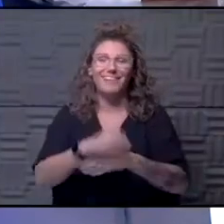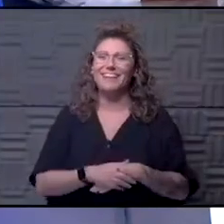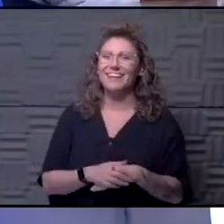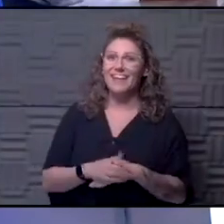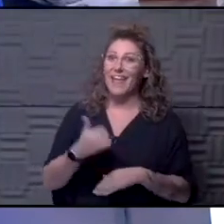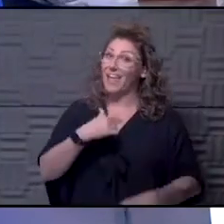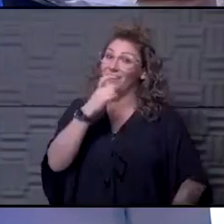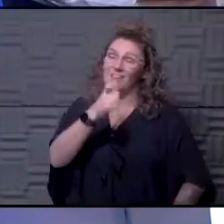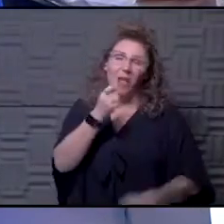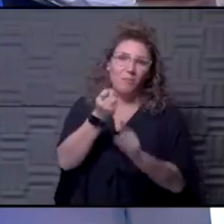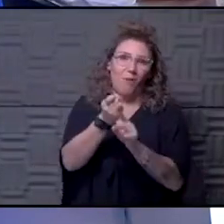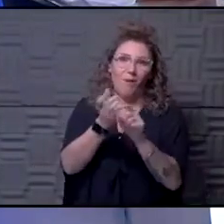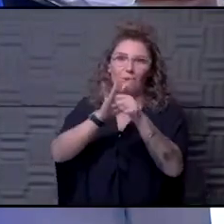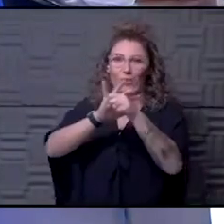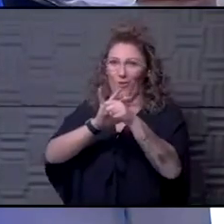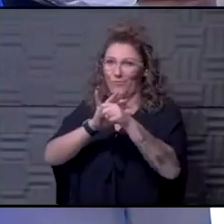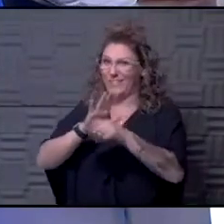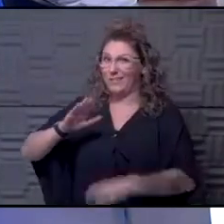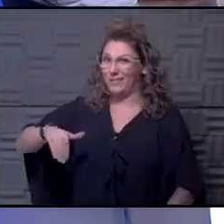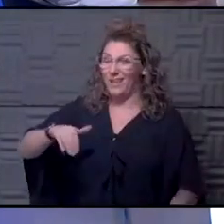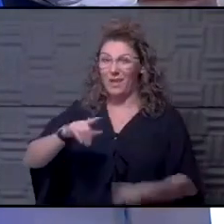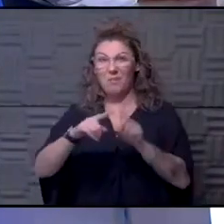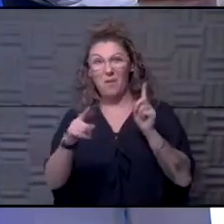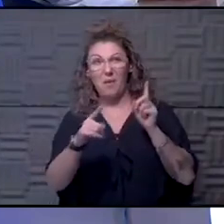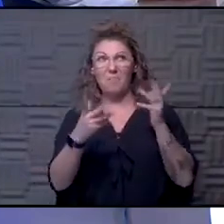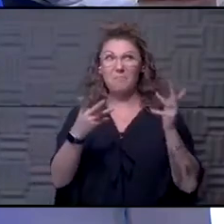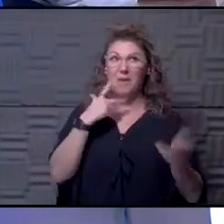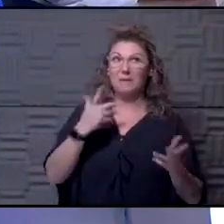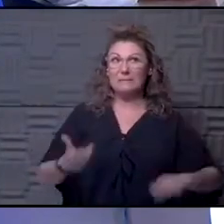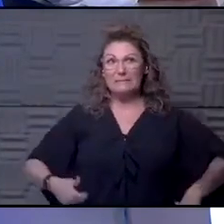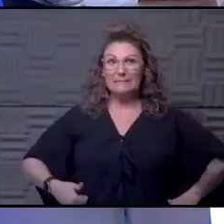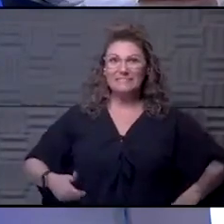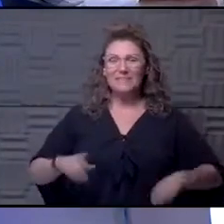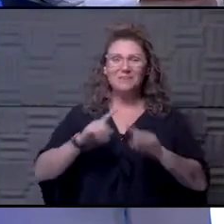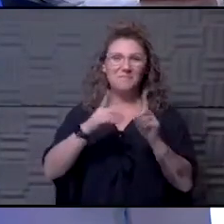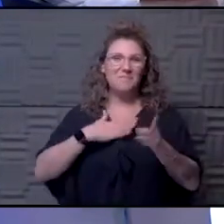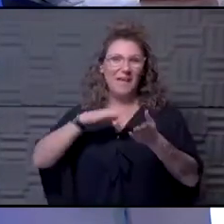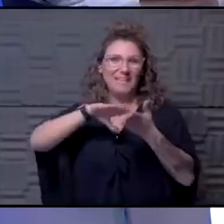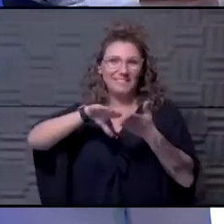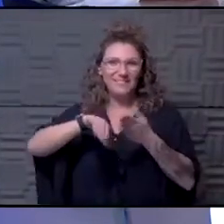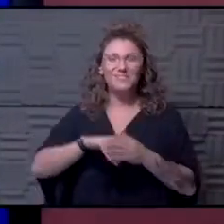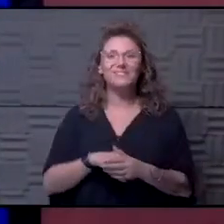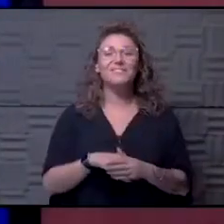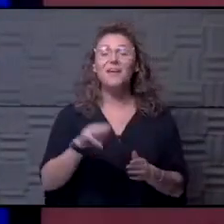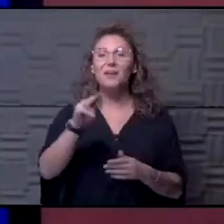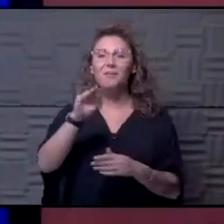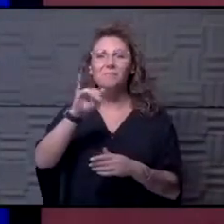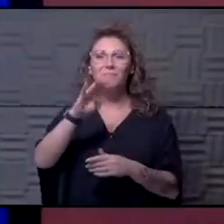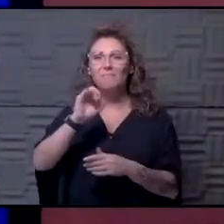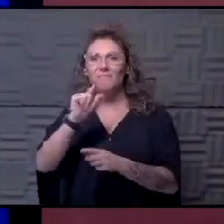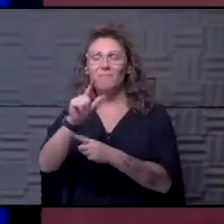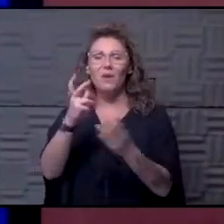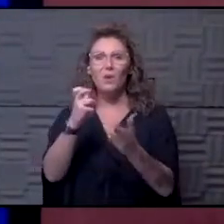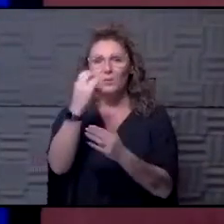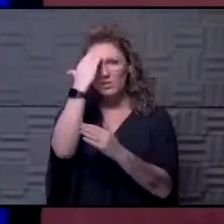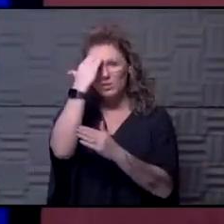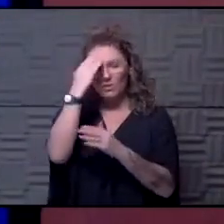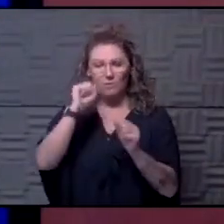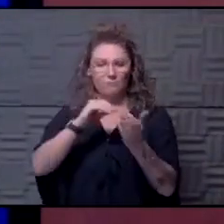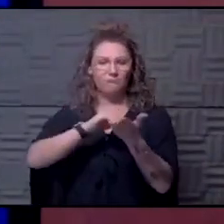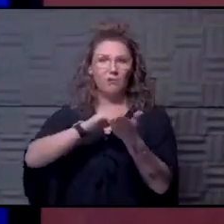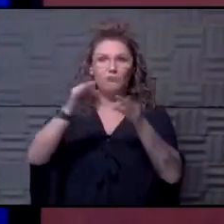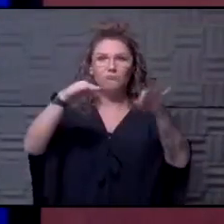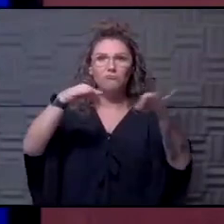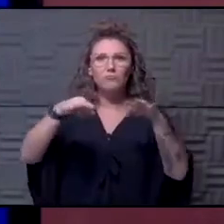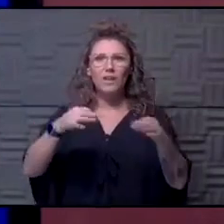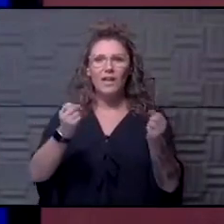Okay. I haven't had COVID yet, so it may be a stretch. But if I do, that'll be my excuse. Okay, got it. Michael wants to know, can the doctors explain how many